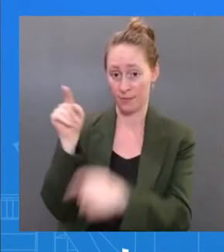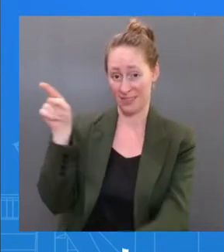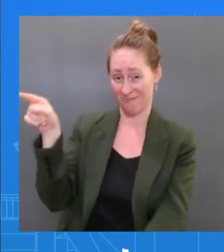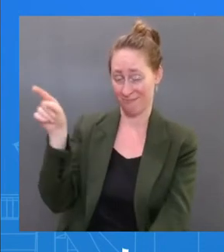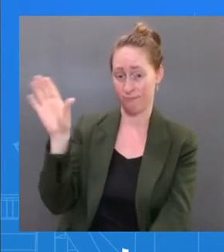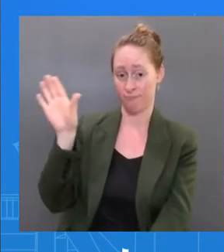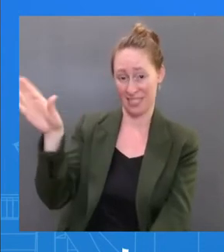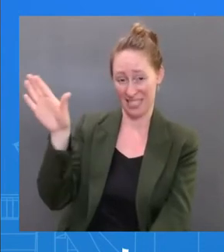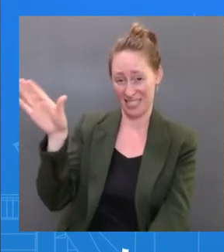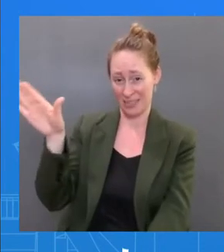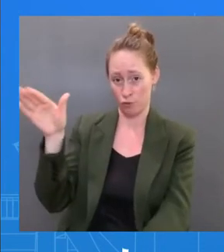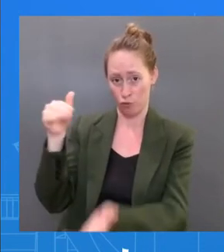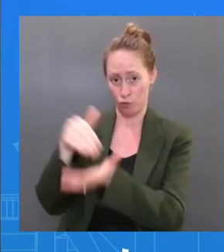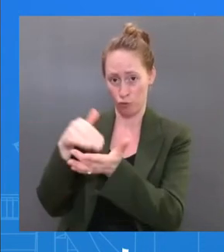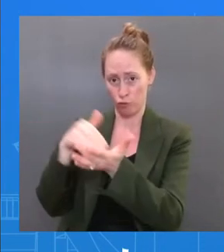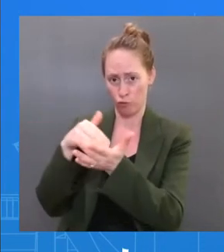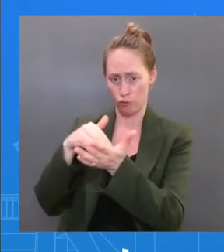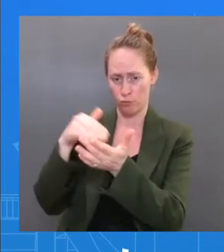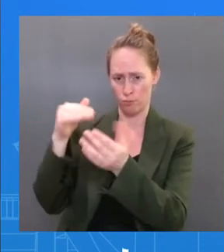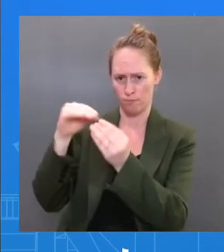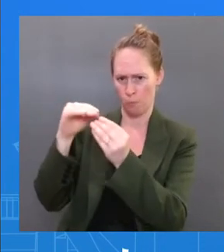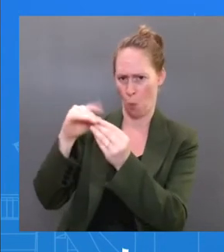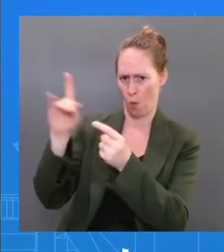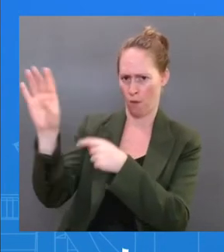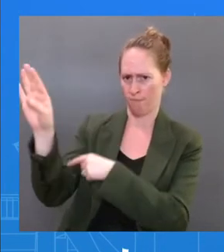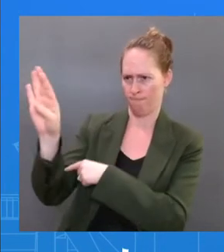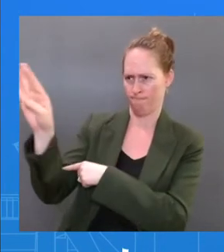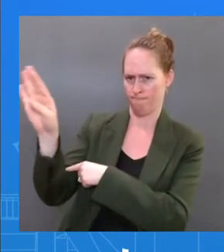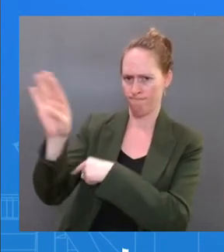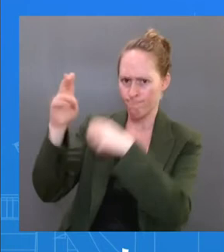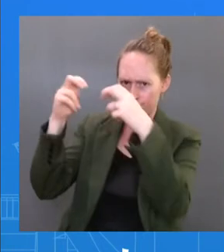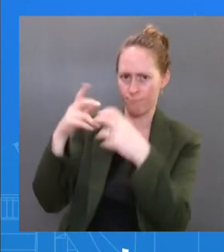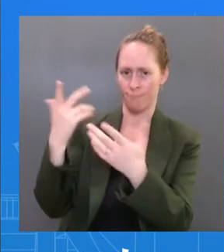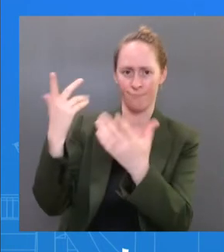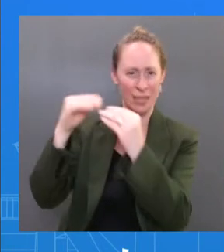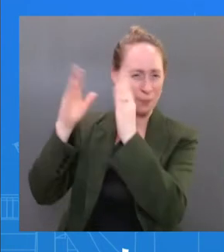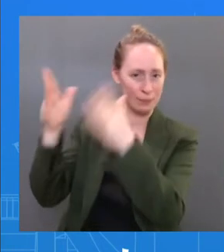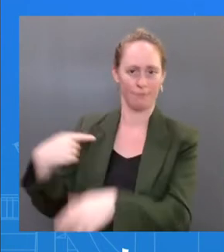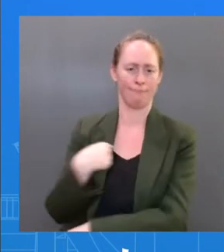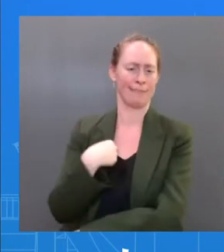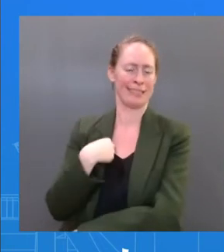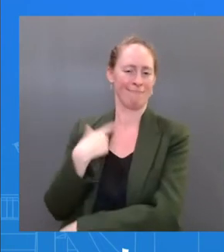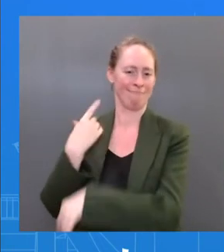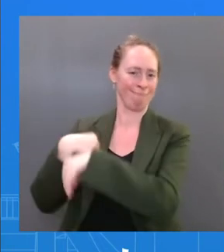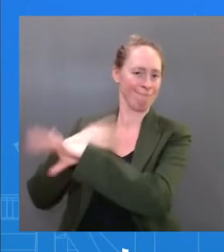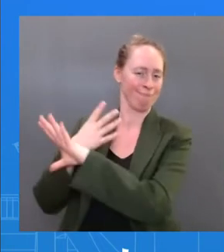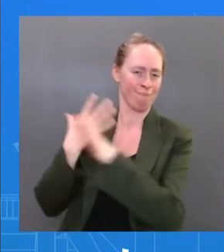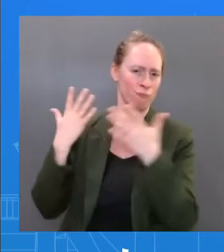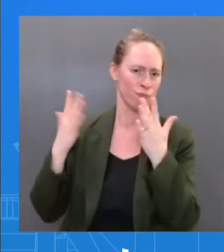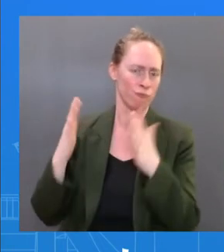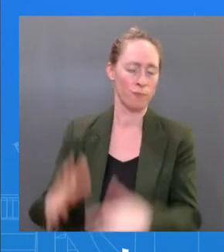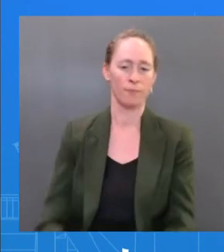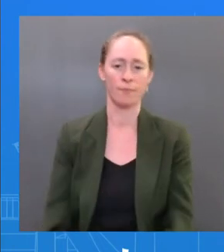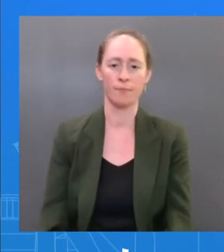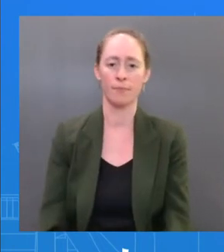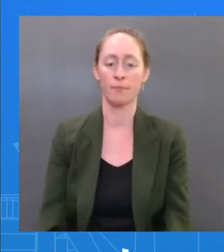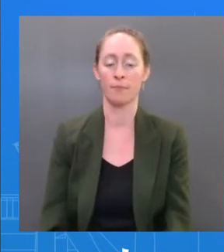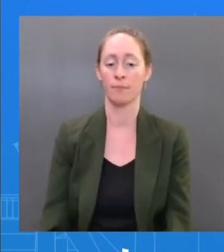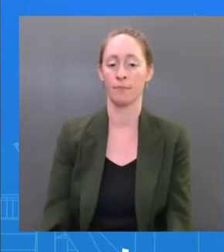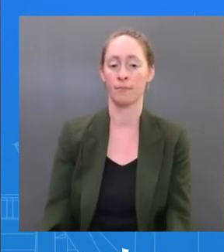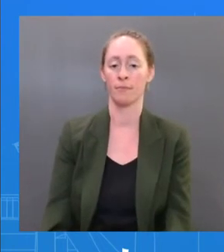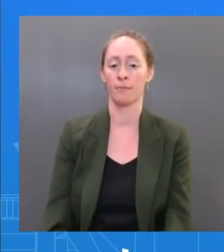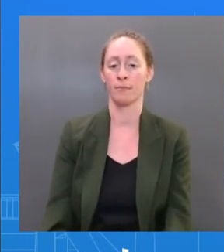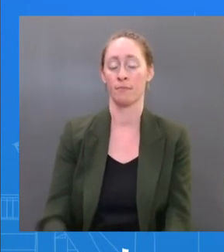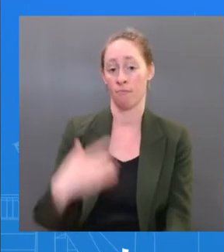spoke to him on the phone. The President felt well all day yesterday. I think late in the evening. felt some amount of fatigue